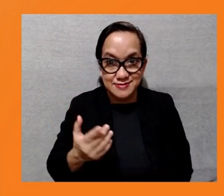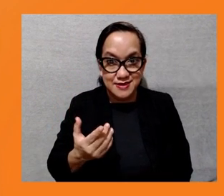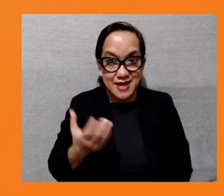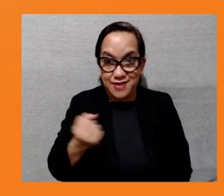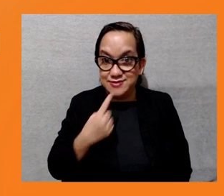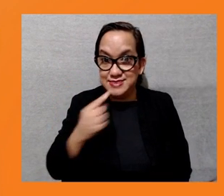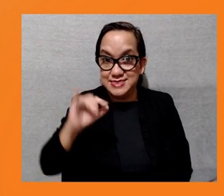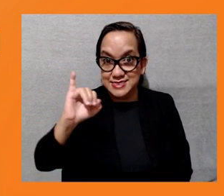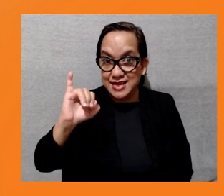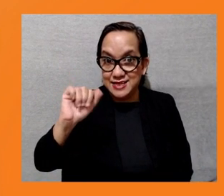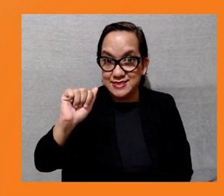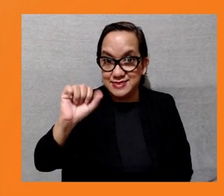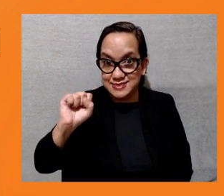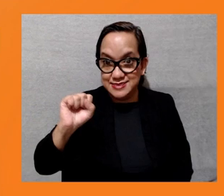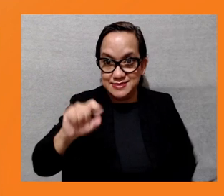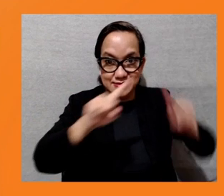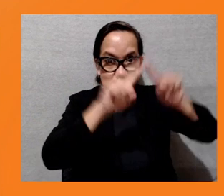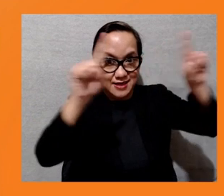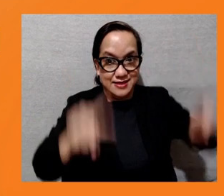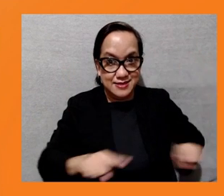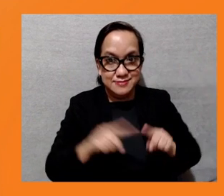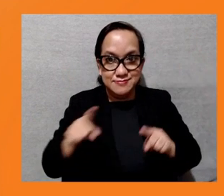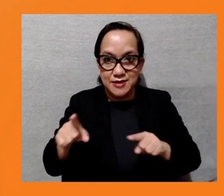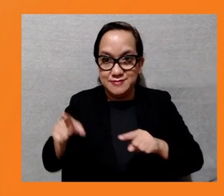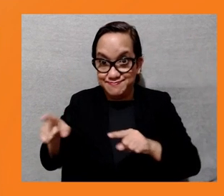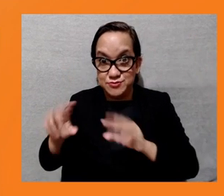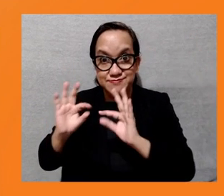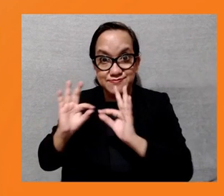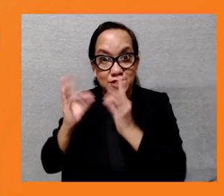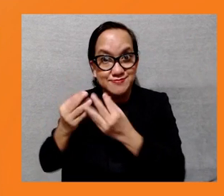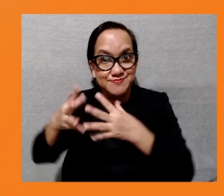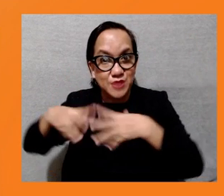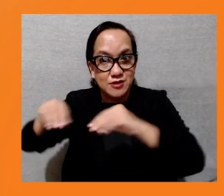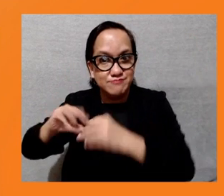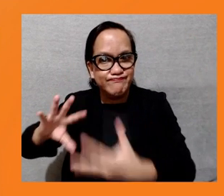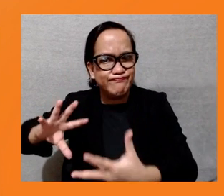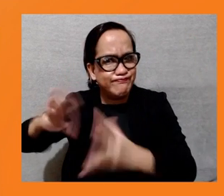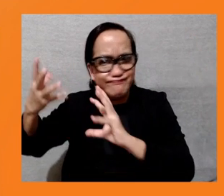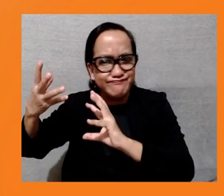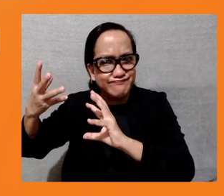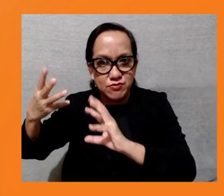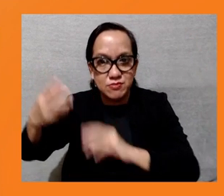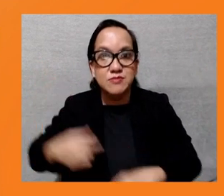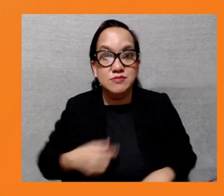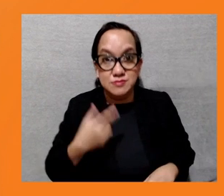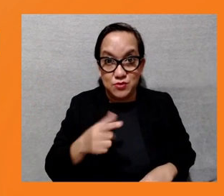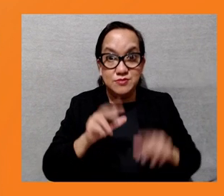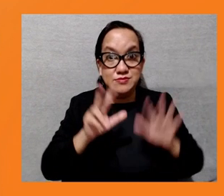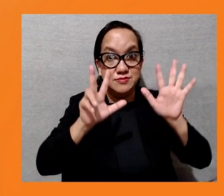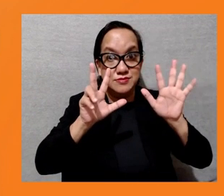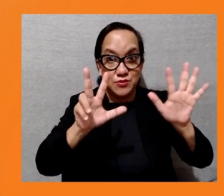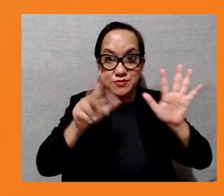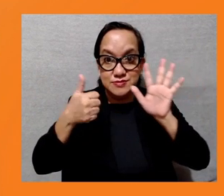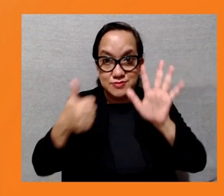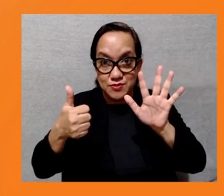are affected, and among them 86 families will be relocated from the project site. The affected families